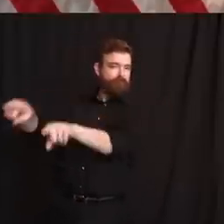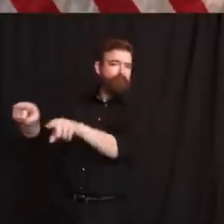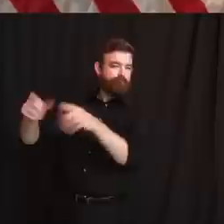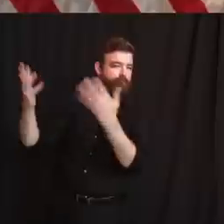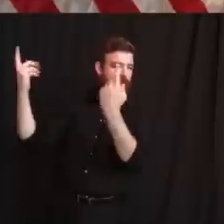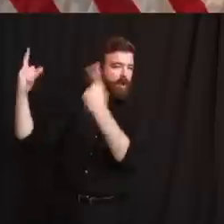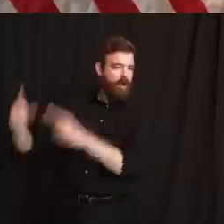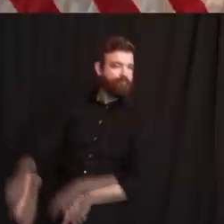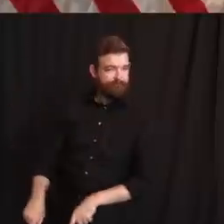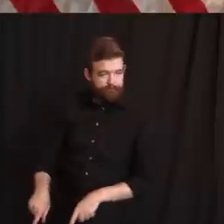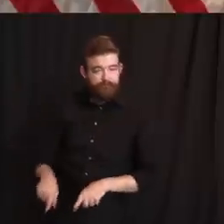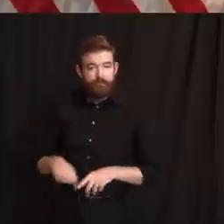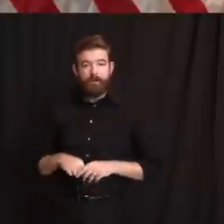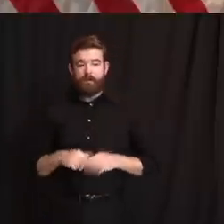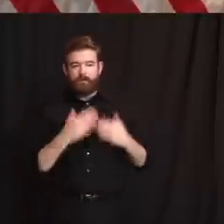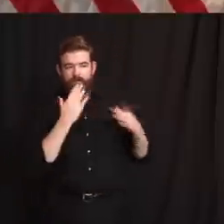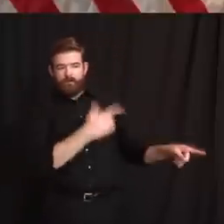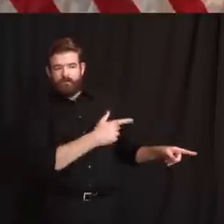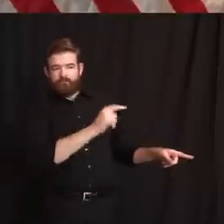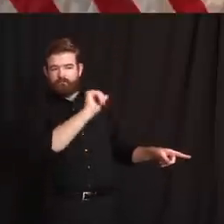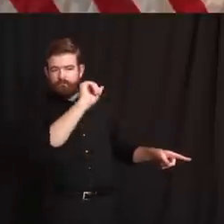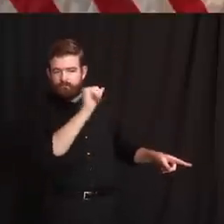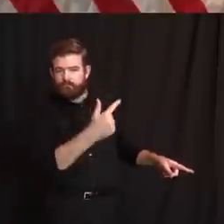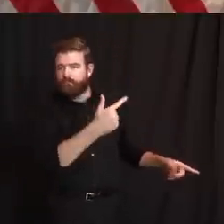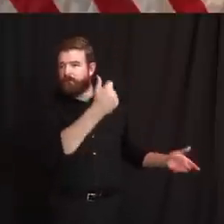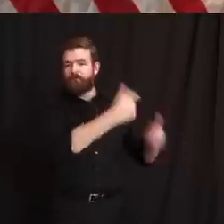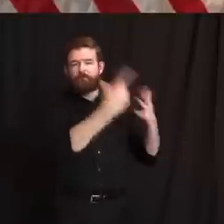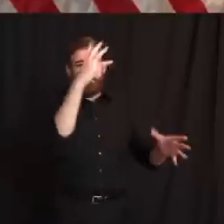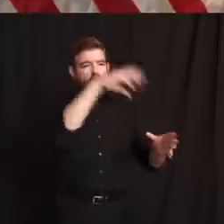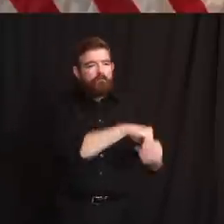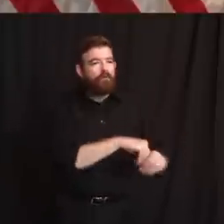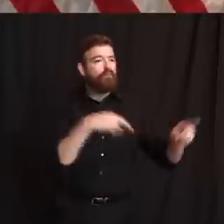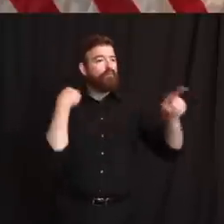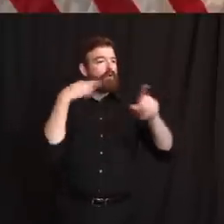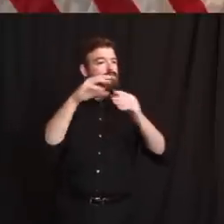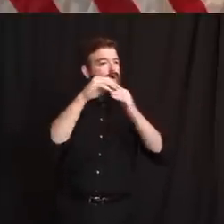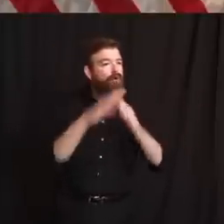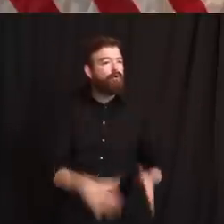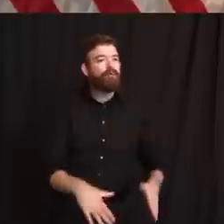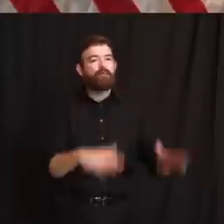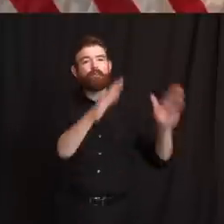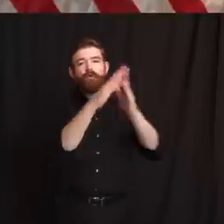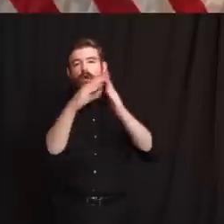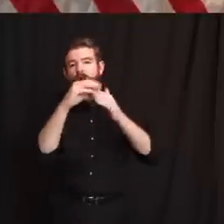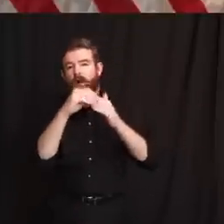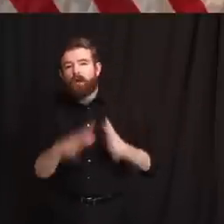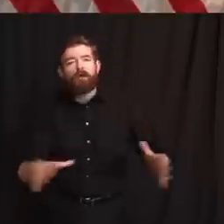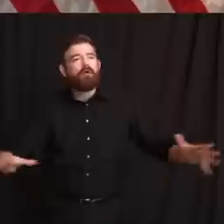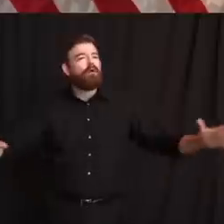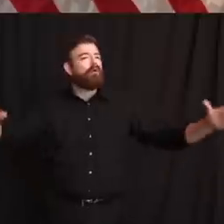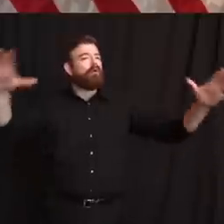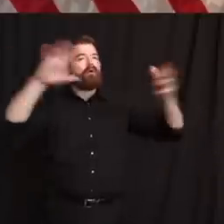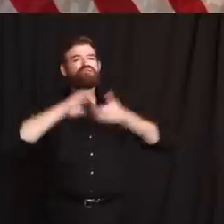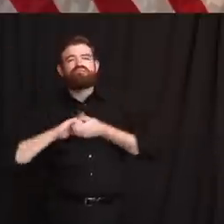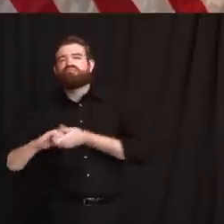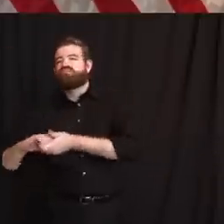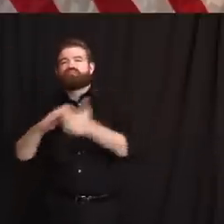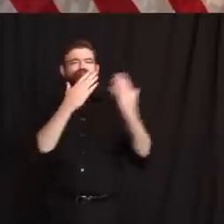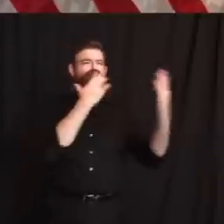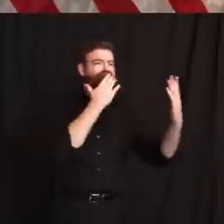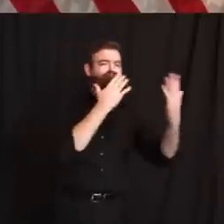community leaders, faith leaders, who you have worked so collaboratively with and will continue to do so. Thank you. Thank you, Governor.